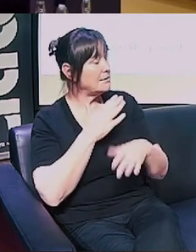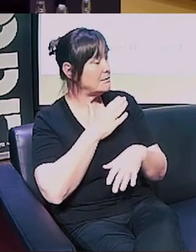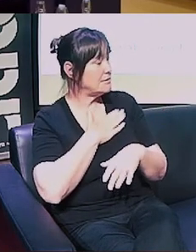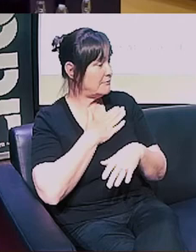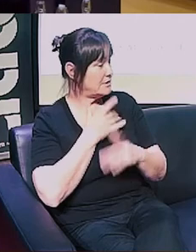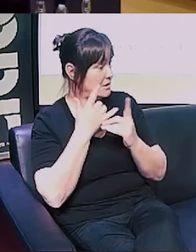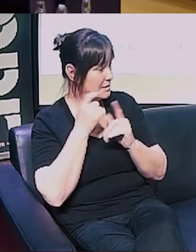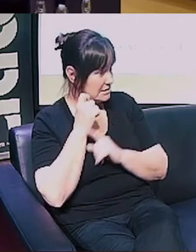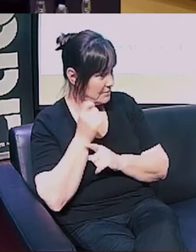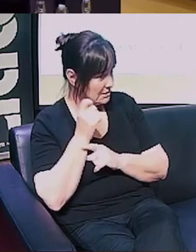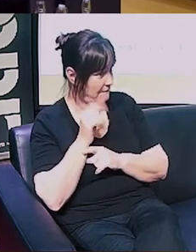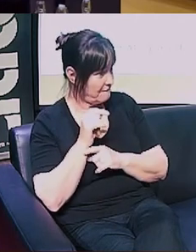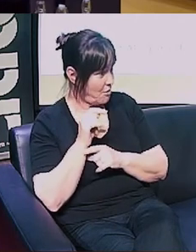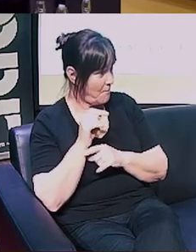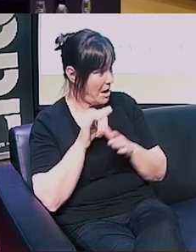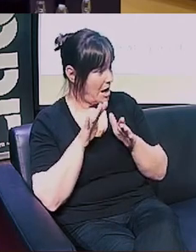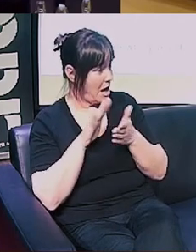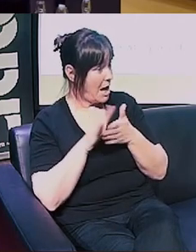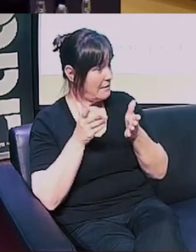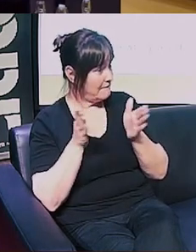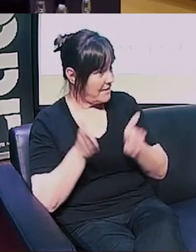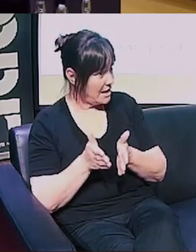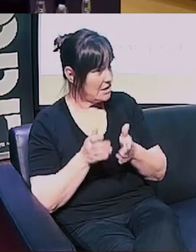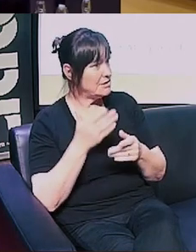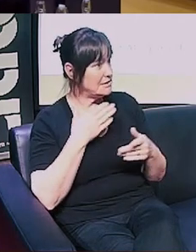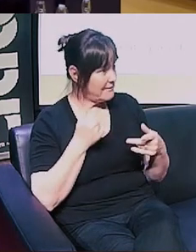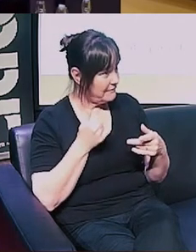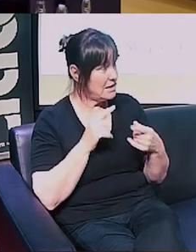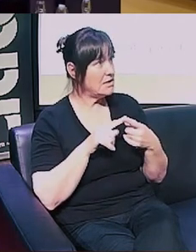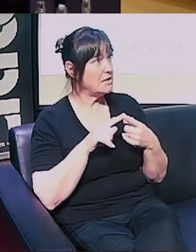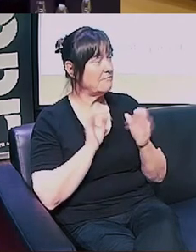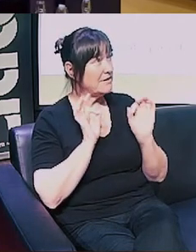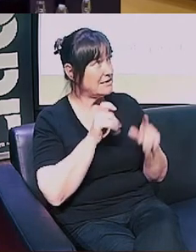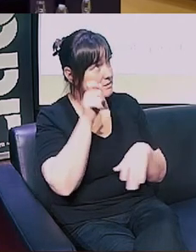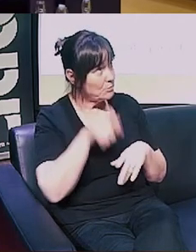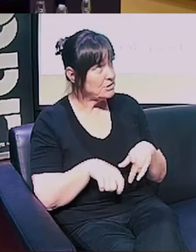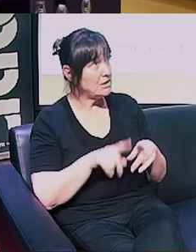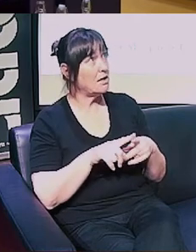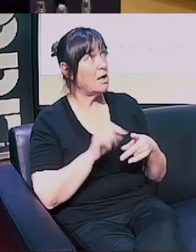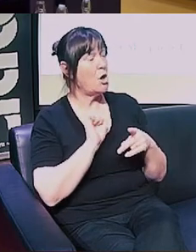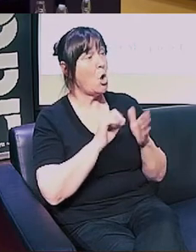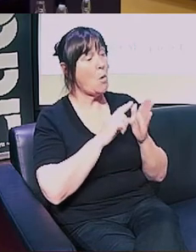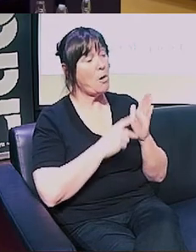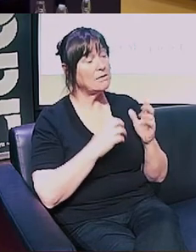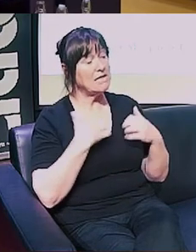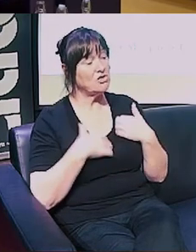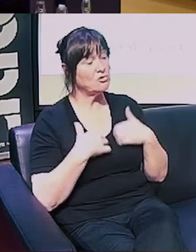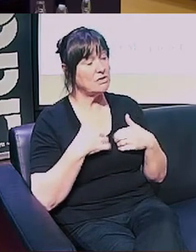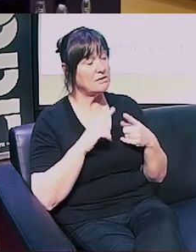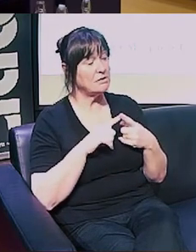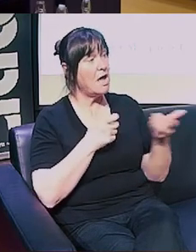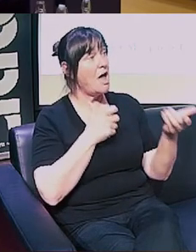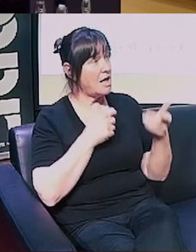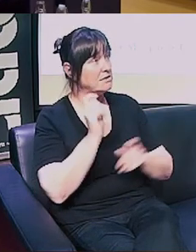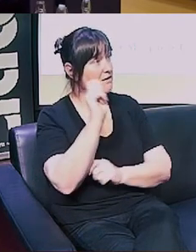from the Hutt Valley. She's a really, really, really, nice, fantastic person. Her policy interests are around hunting,